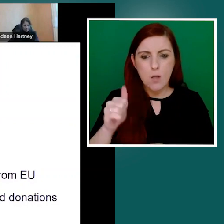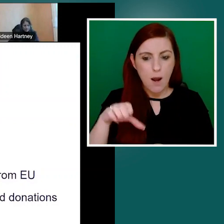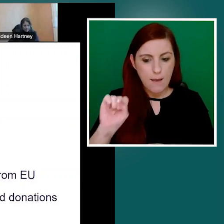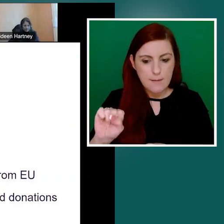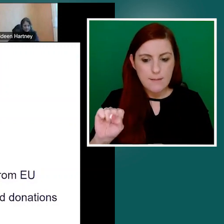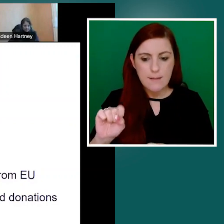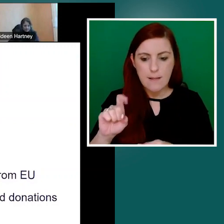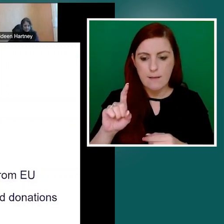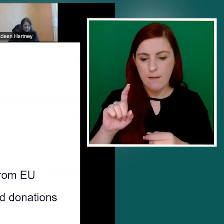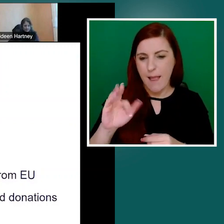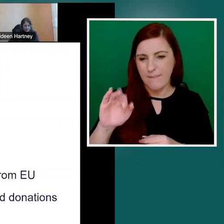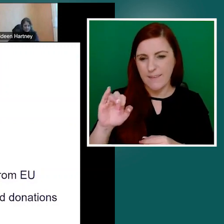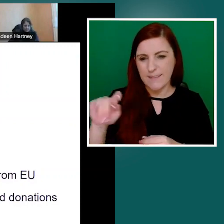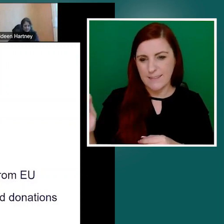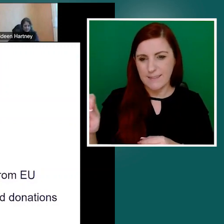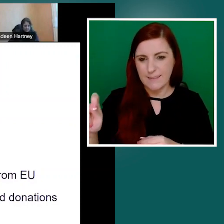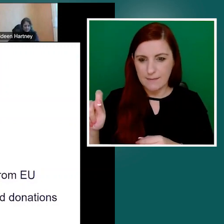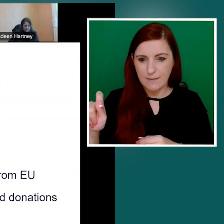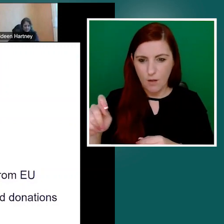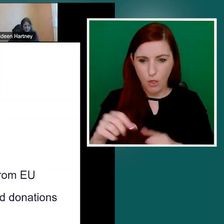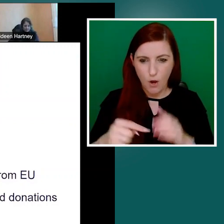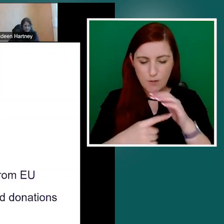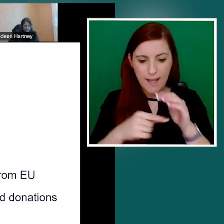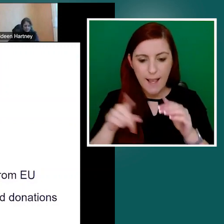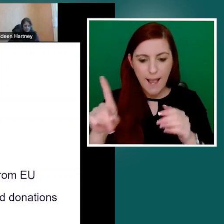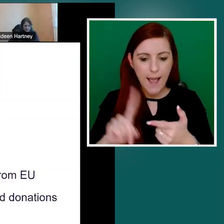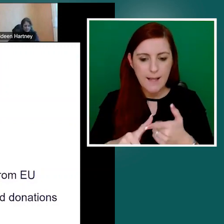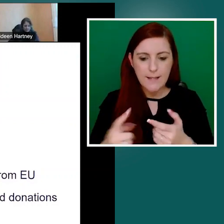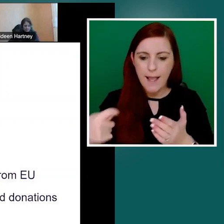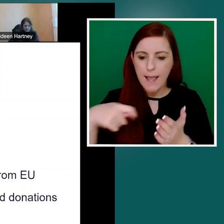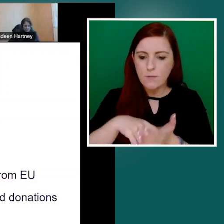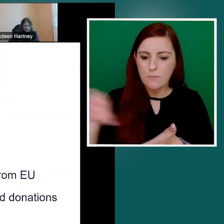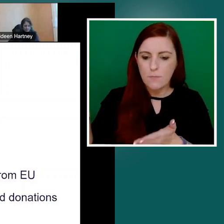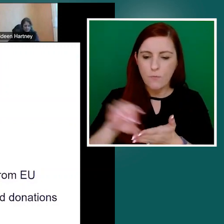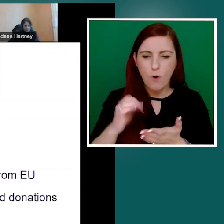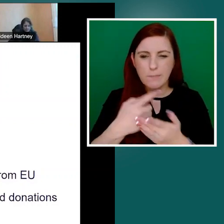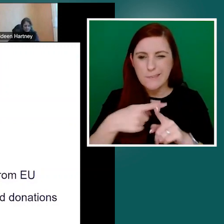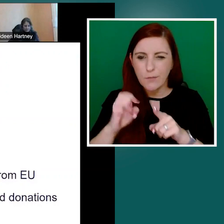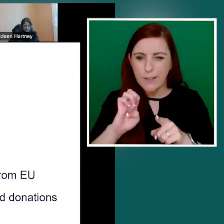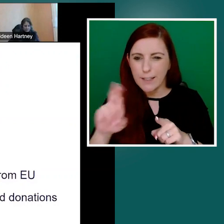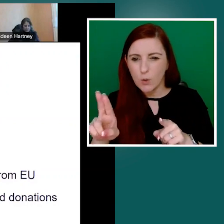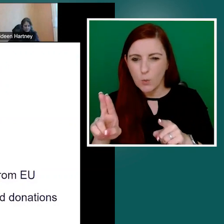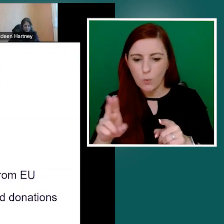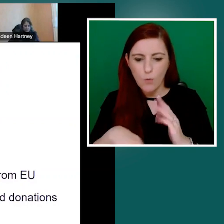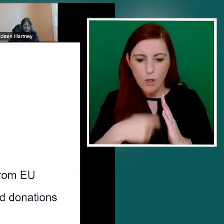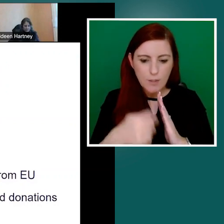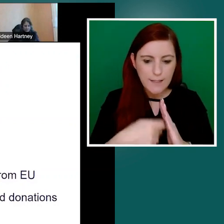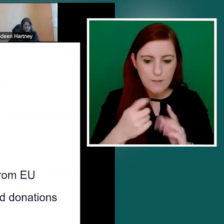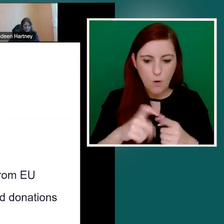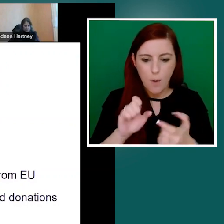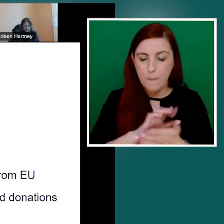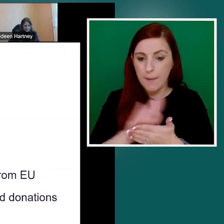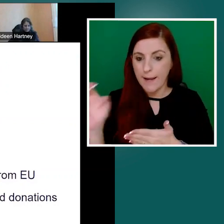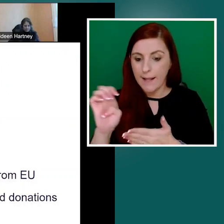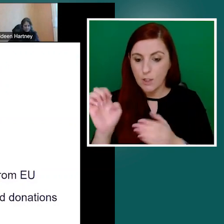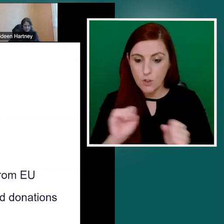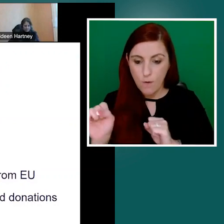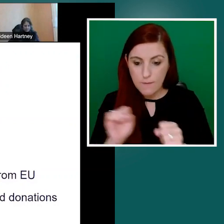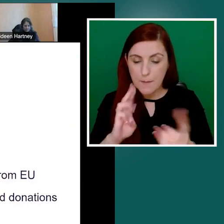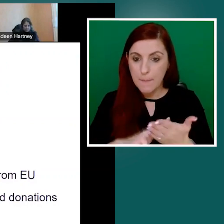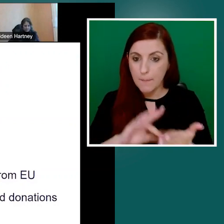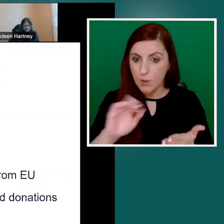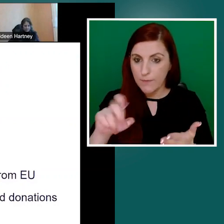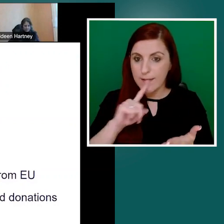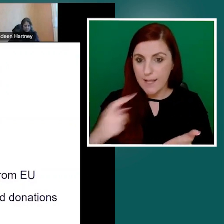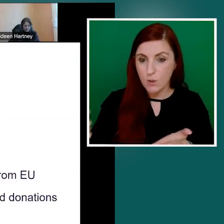service, membership fees and donations. We currently have 27 staff and are actively recruiting. So if anybody's interested in joining this bandwagon,